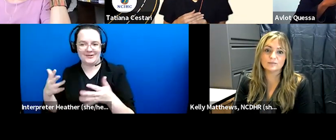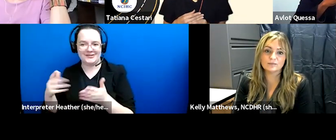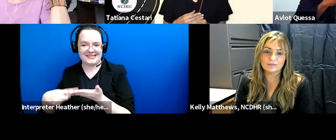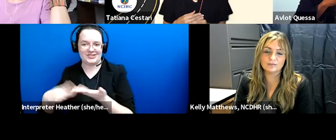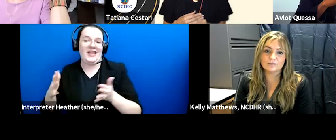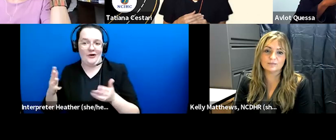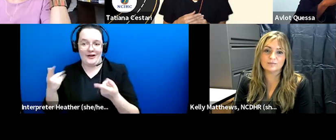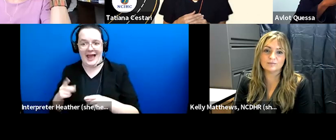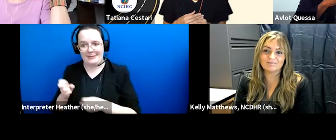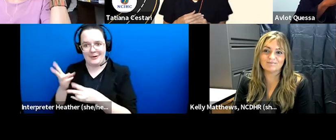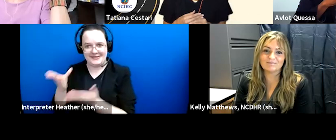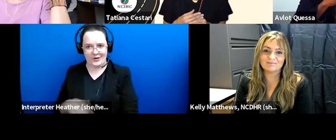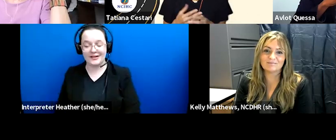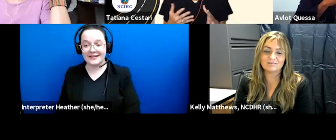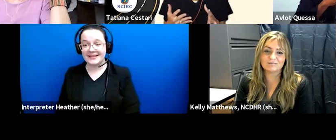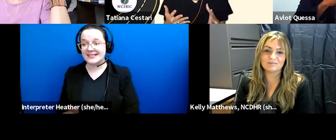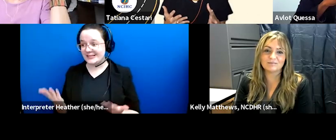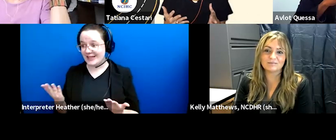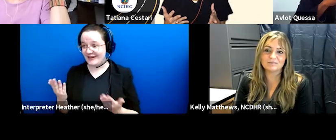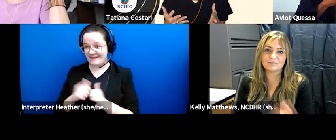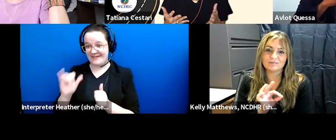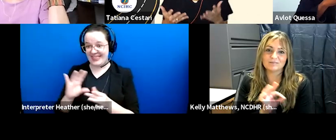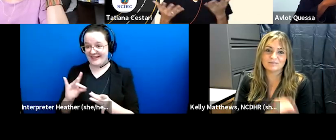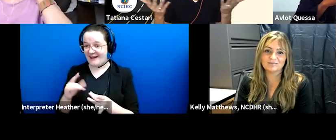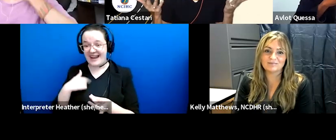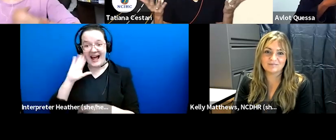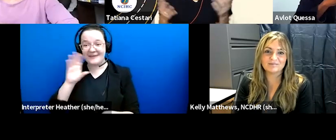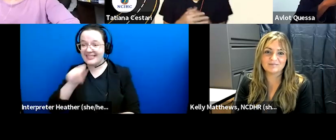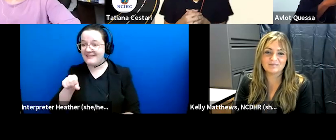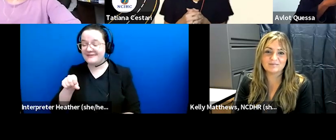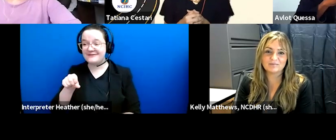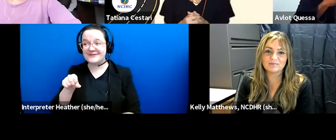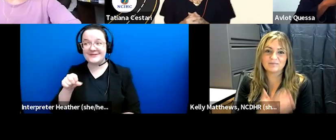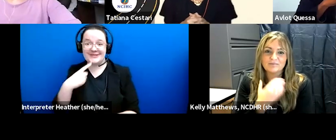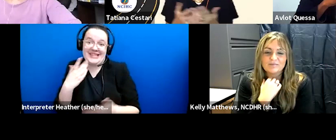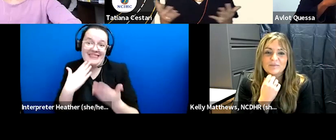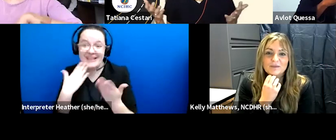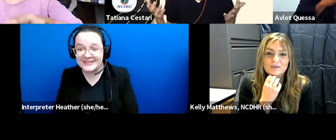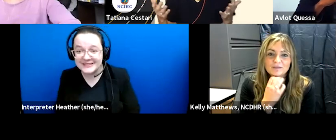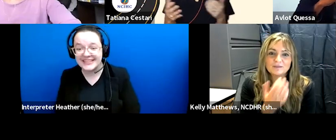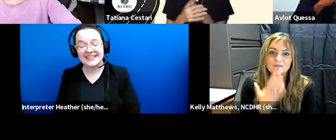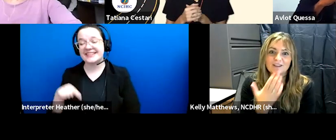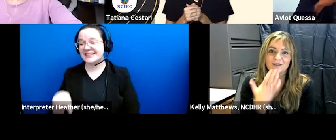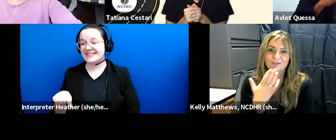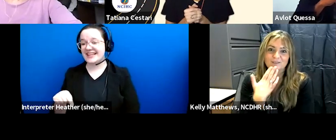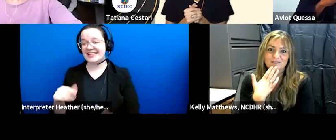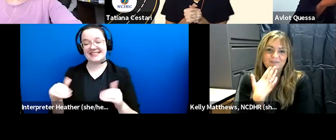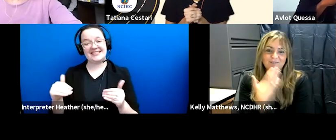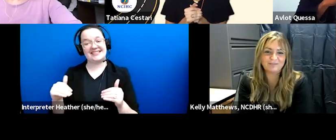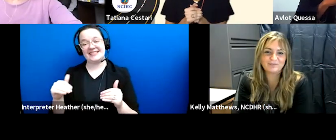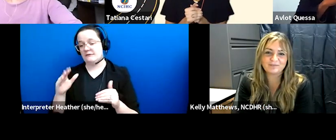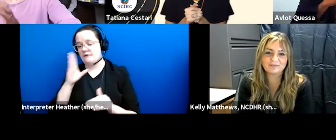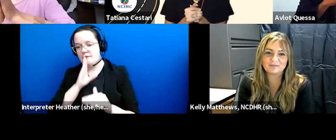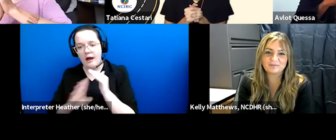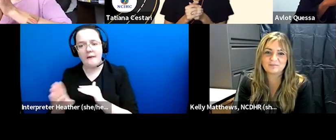well with that i would love to um say thank you this has been such a humbling